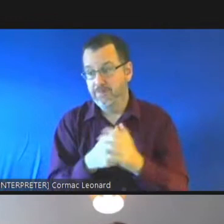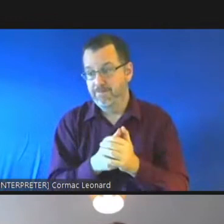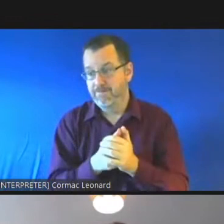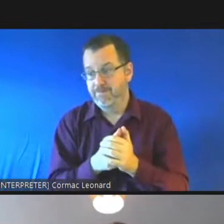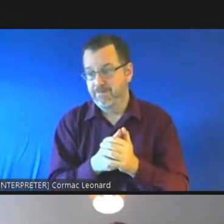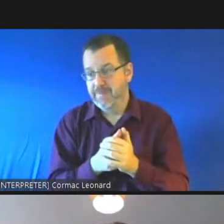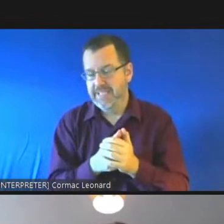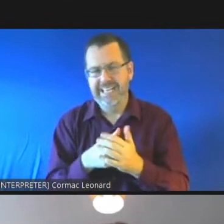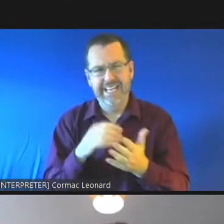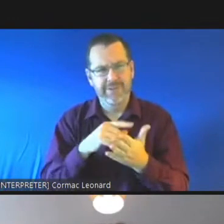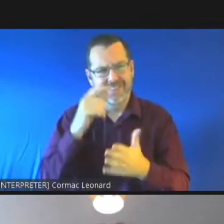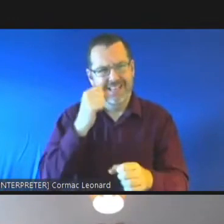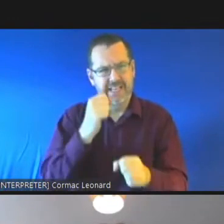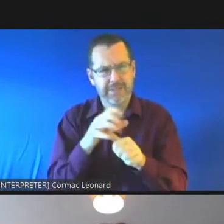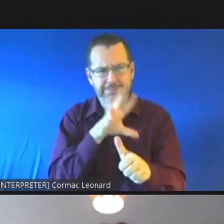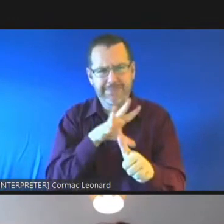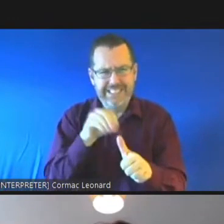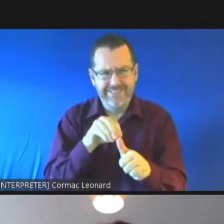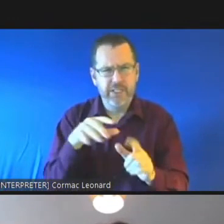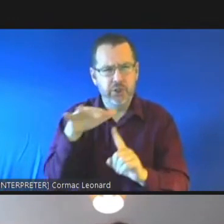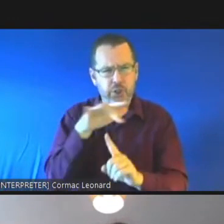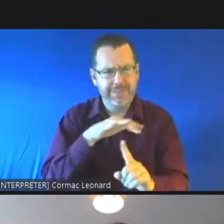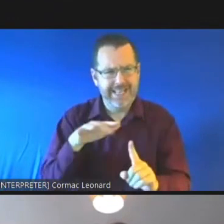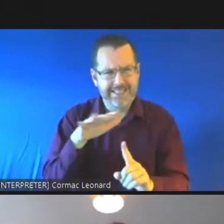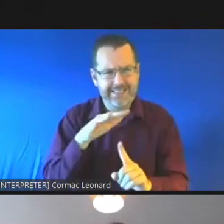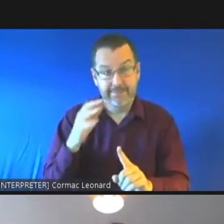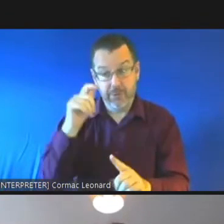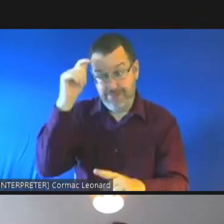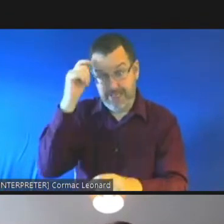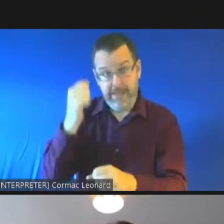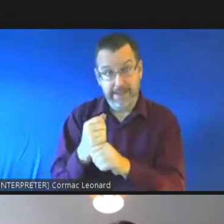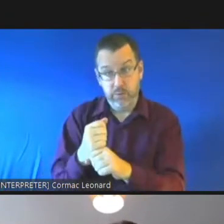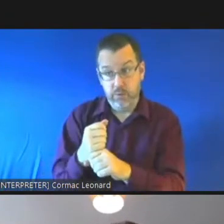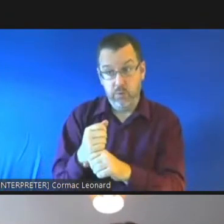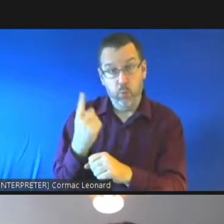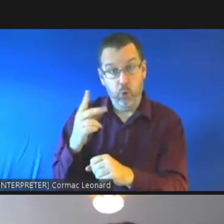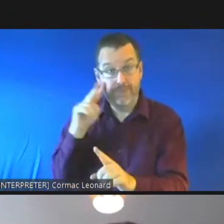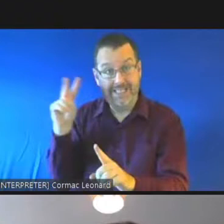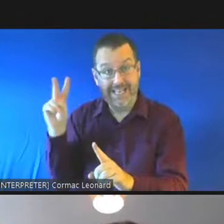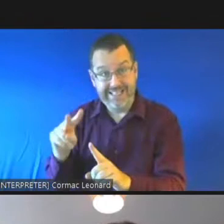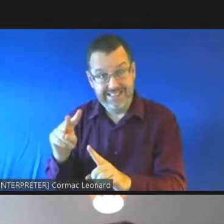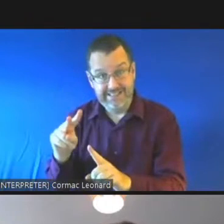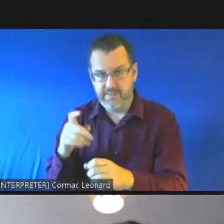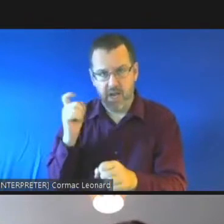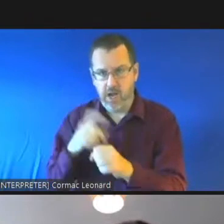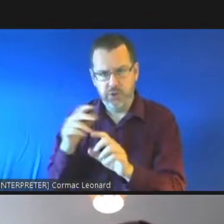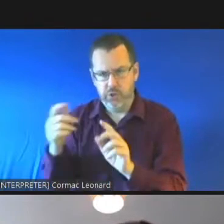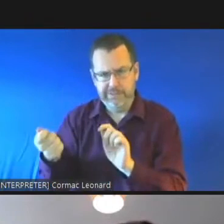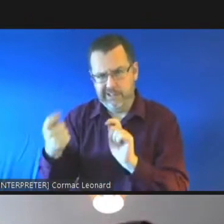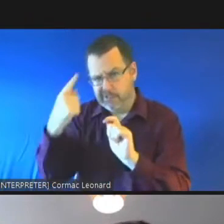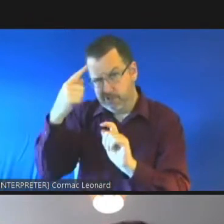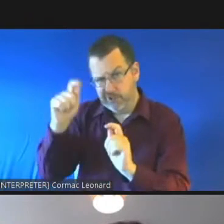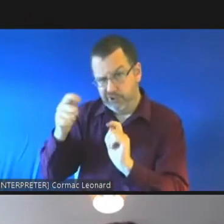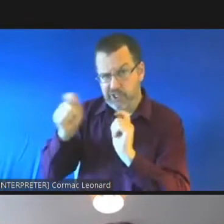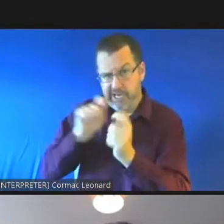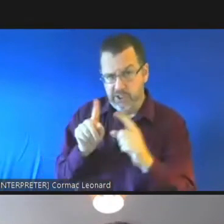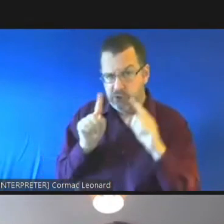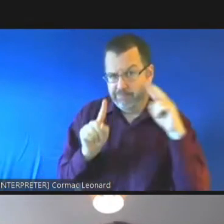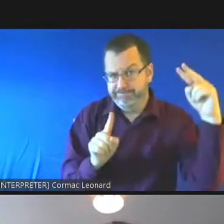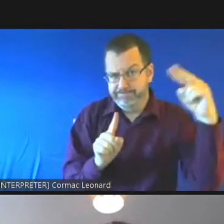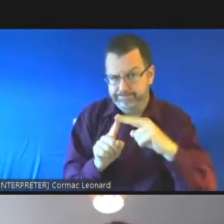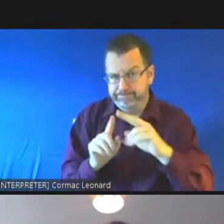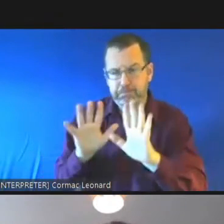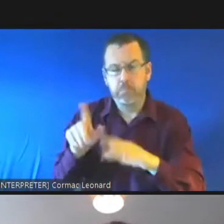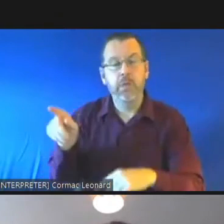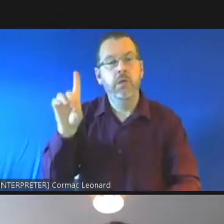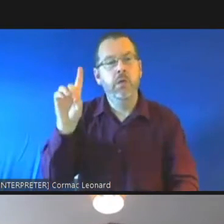circumstances and by virtue of thinking about them in one way we don't always think about them in another and that presents its own challenges the question from danica is how